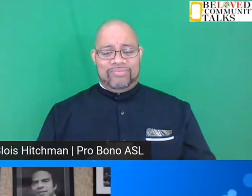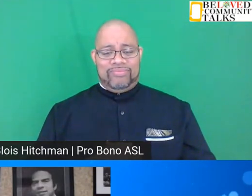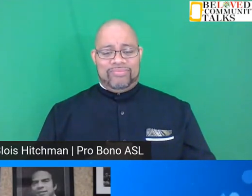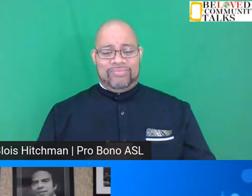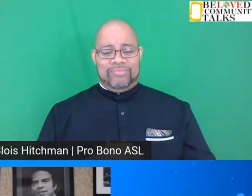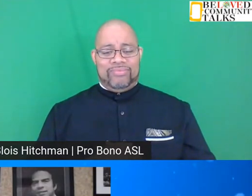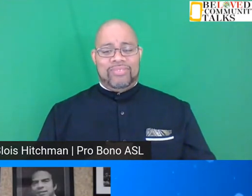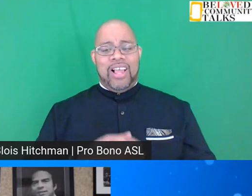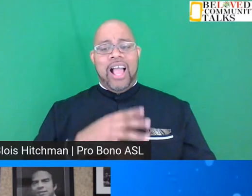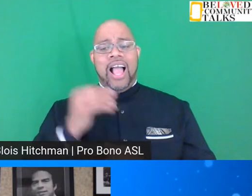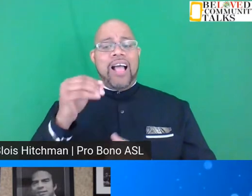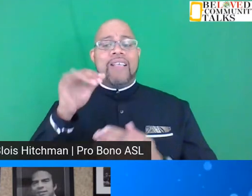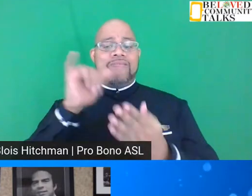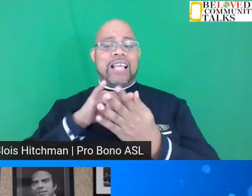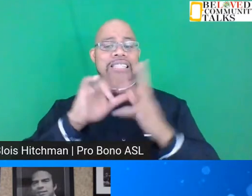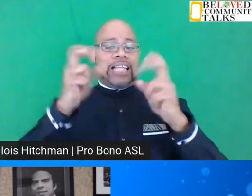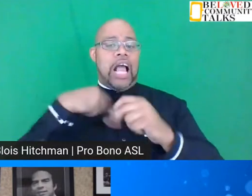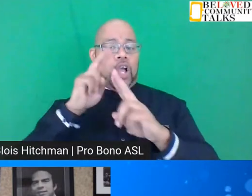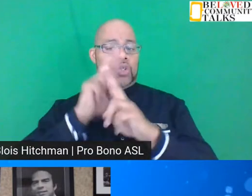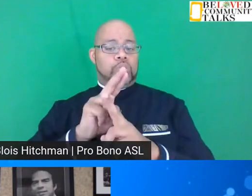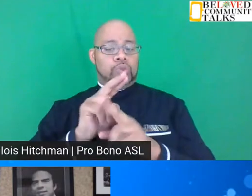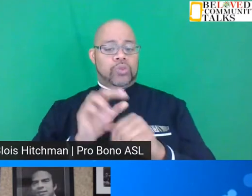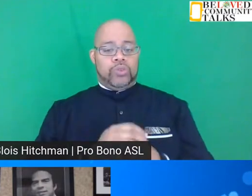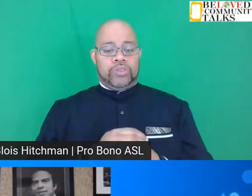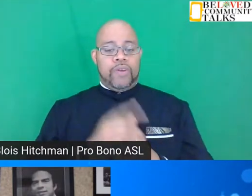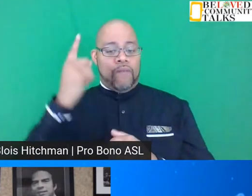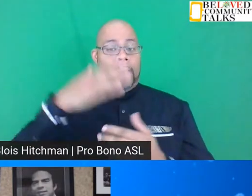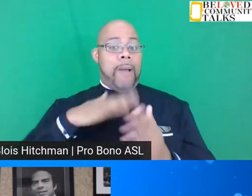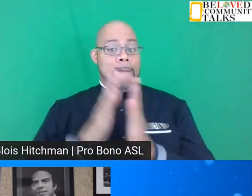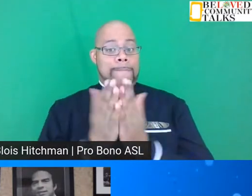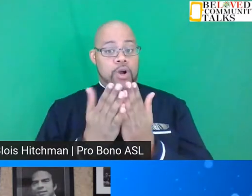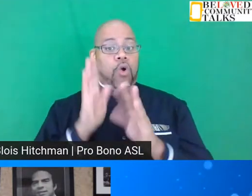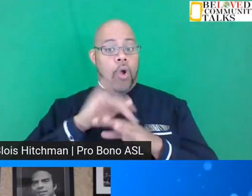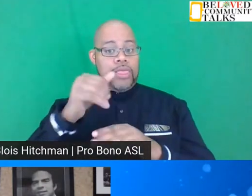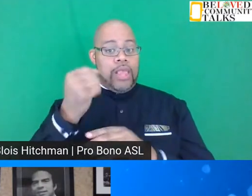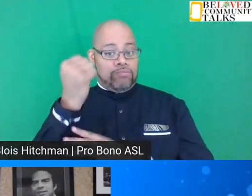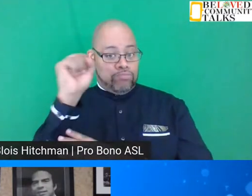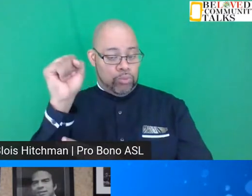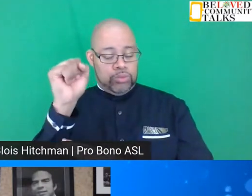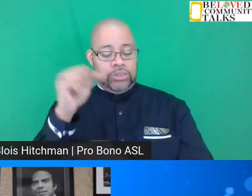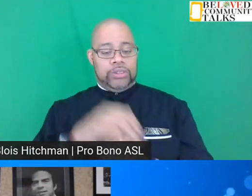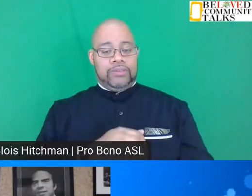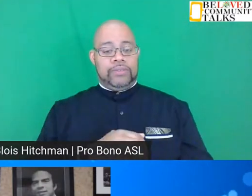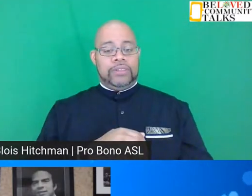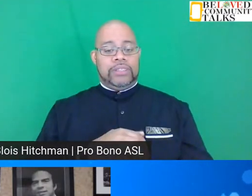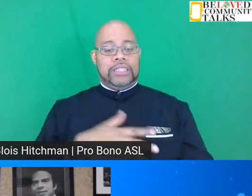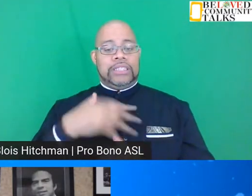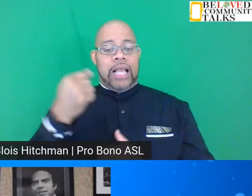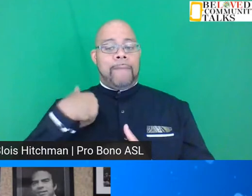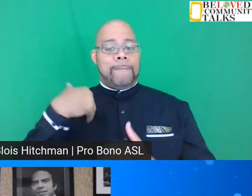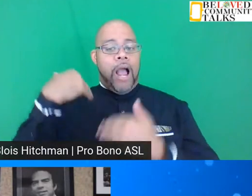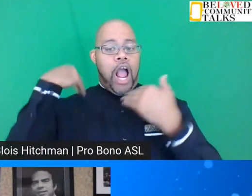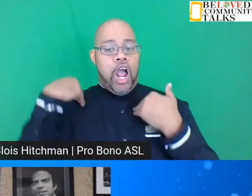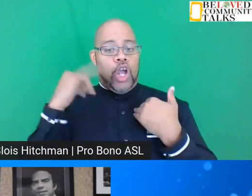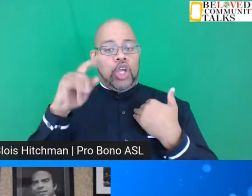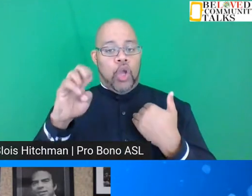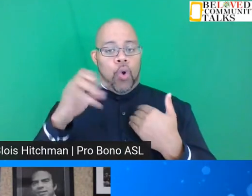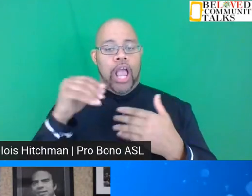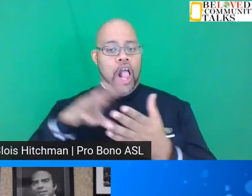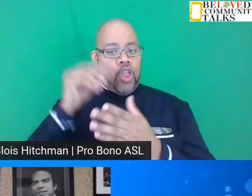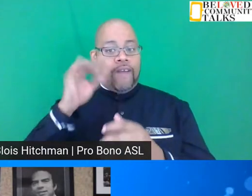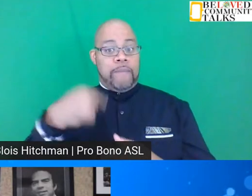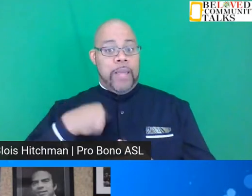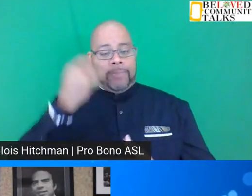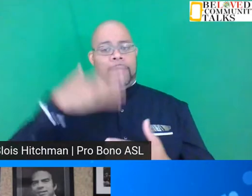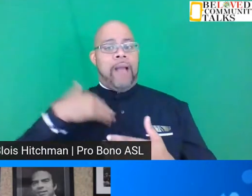And that's the title I use for my book on the movement. Take my yoke upon you and learn of me